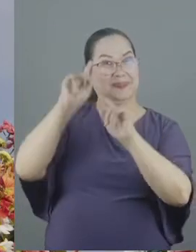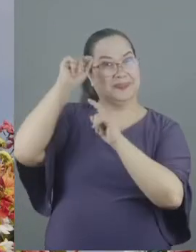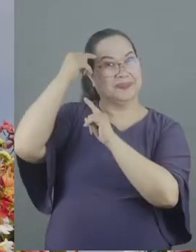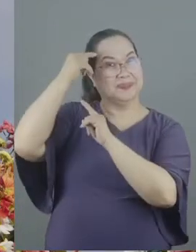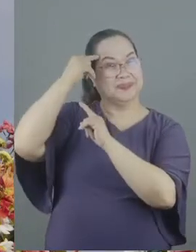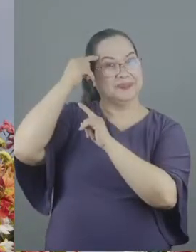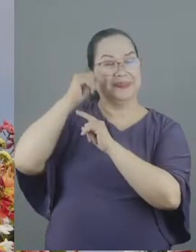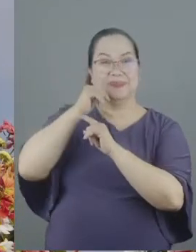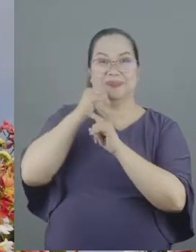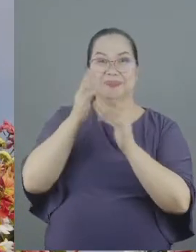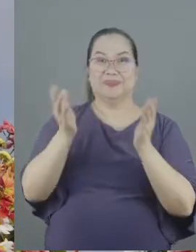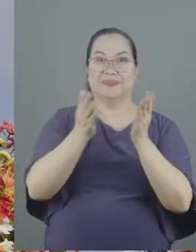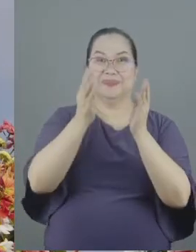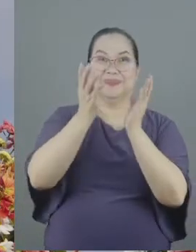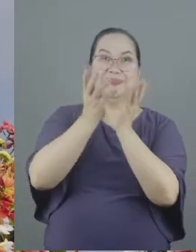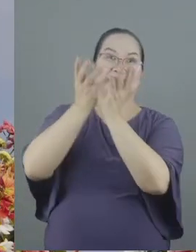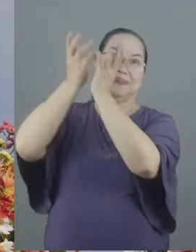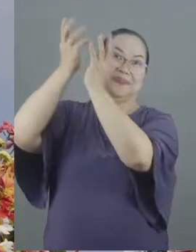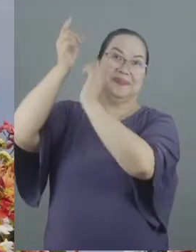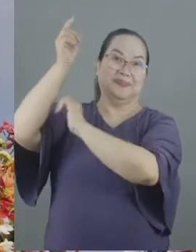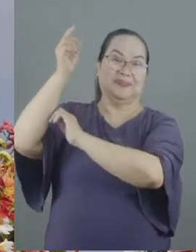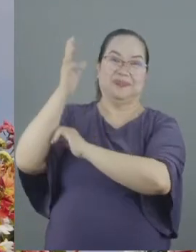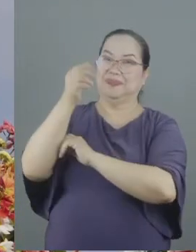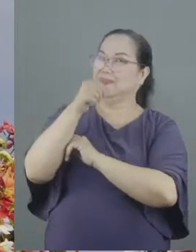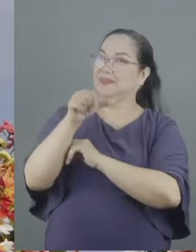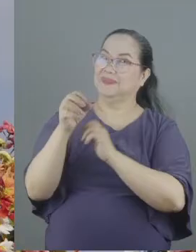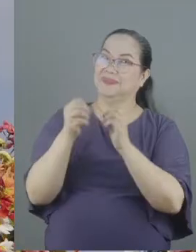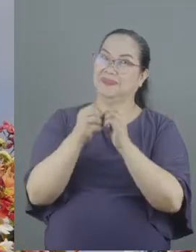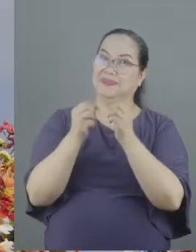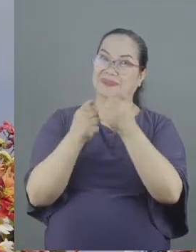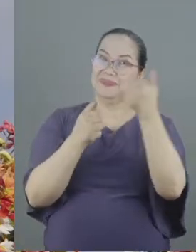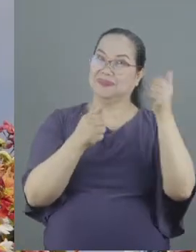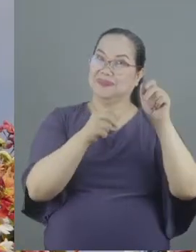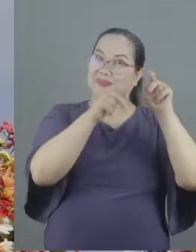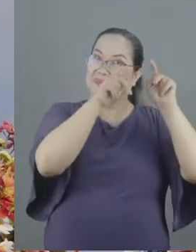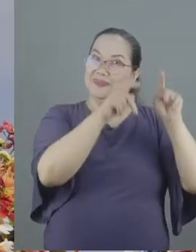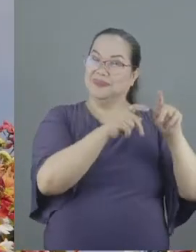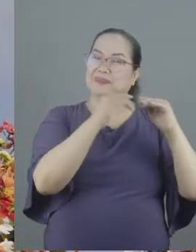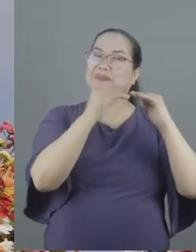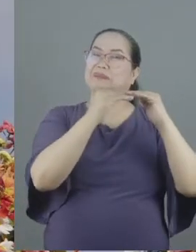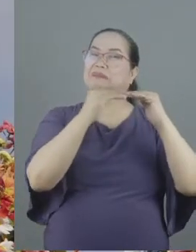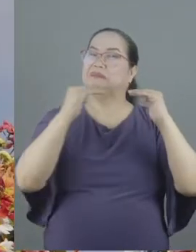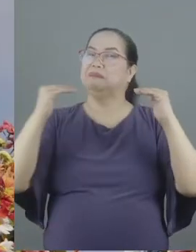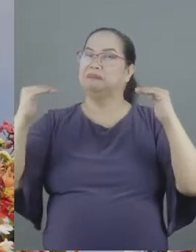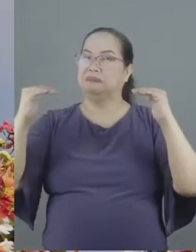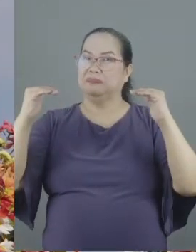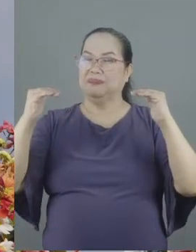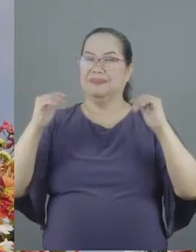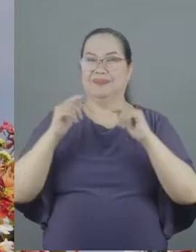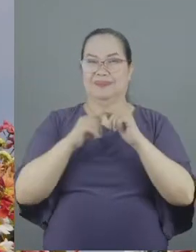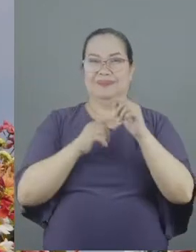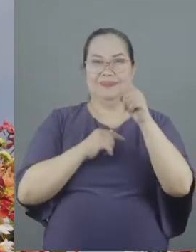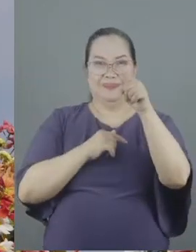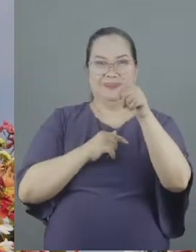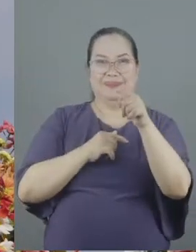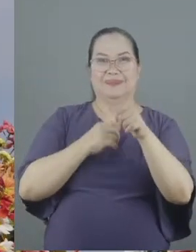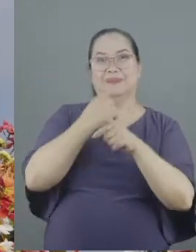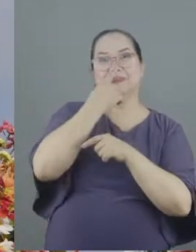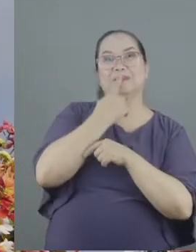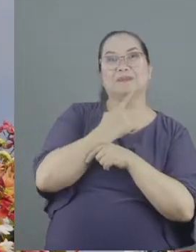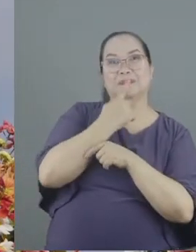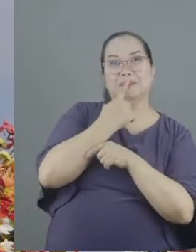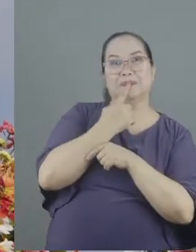not commend you to God any more than the other person you can be red or yellow